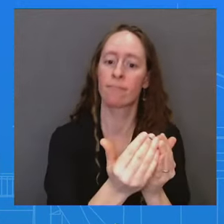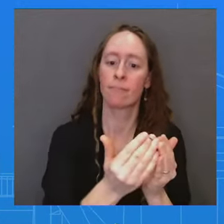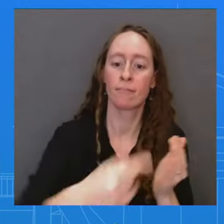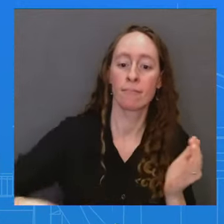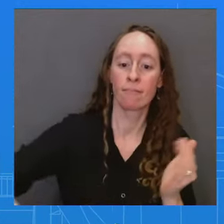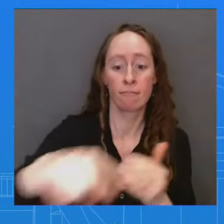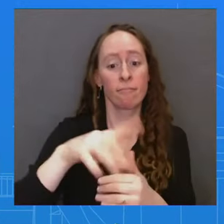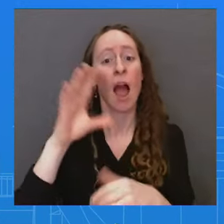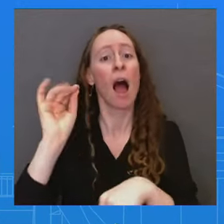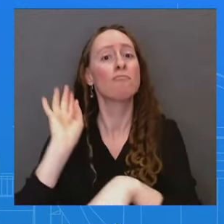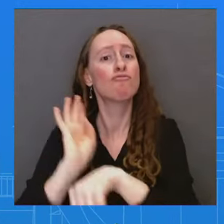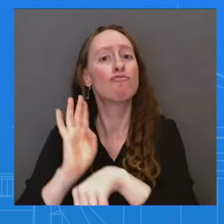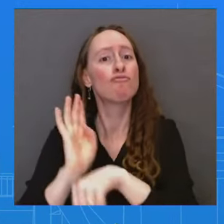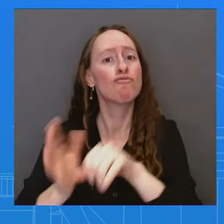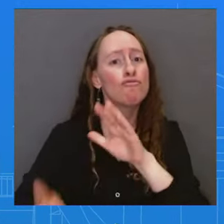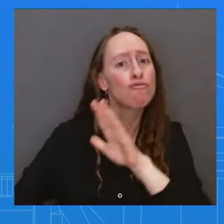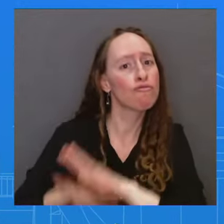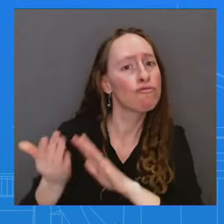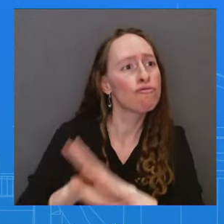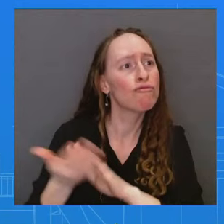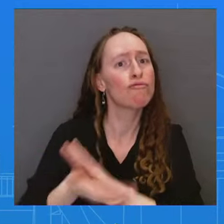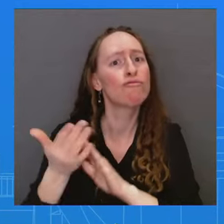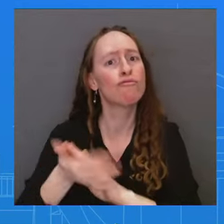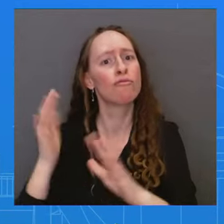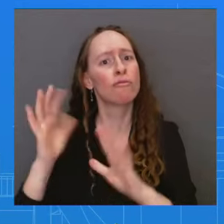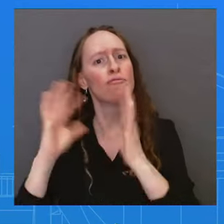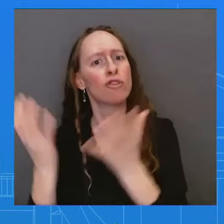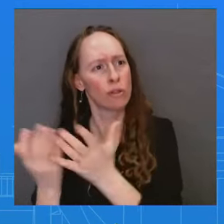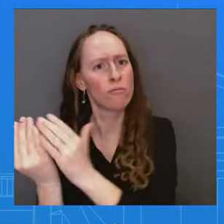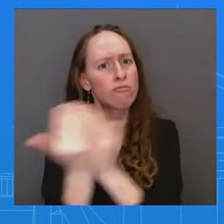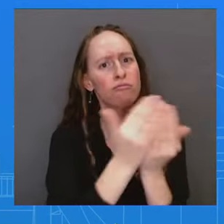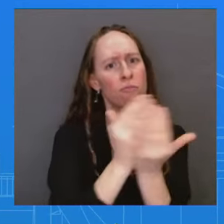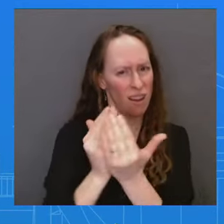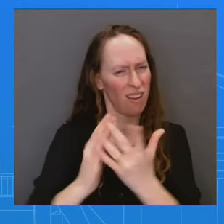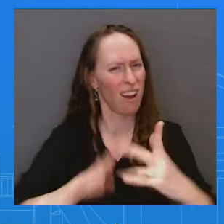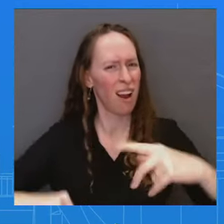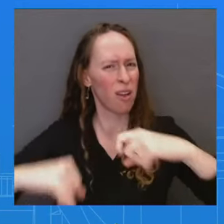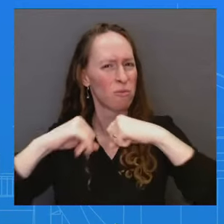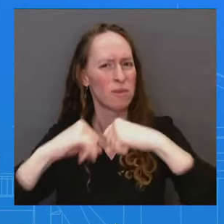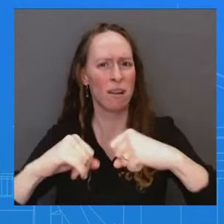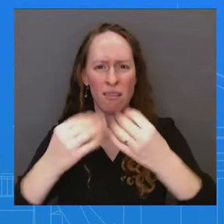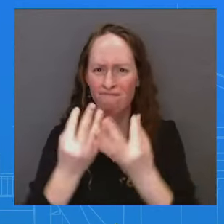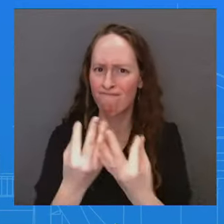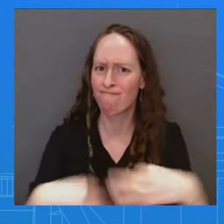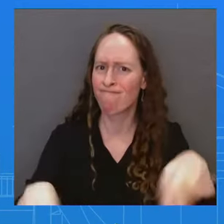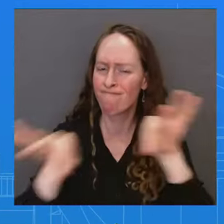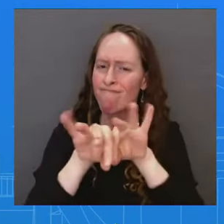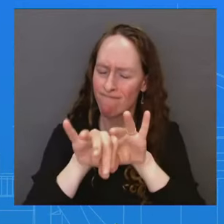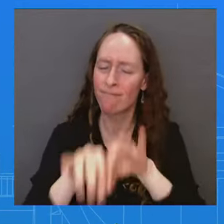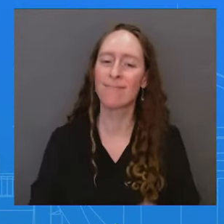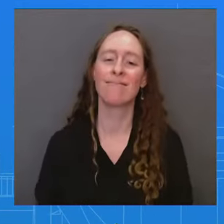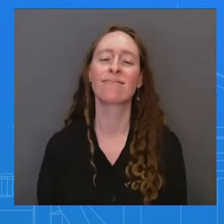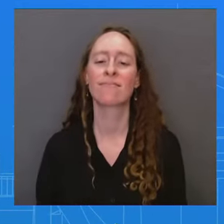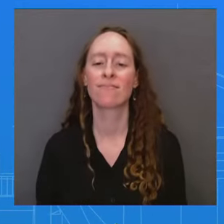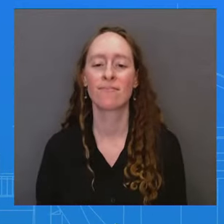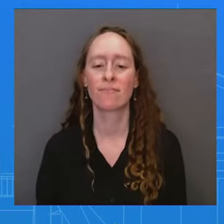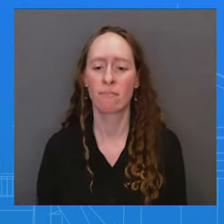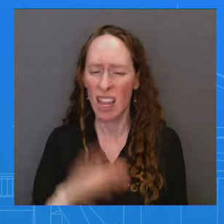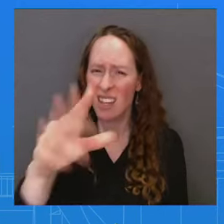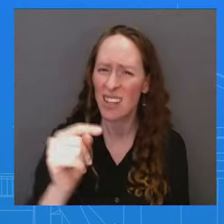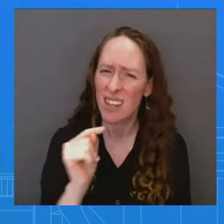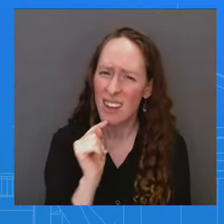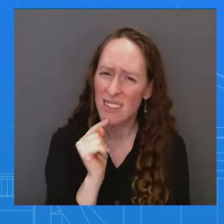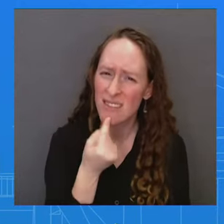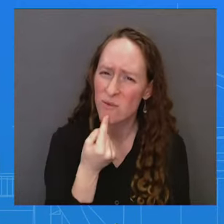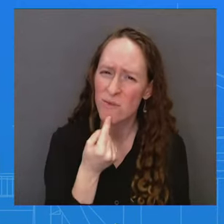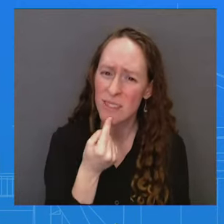Lael Brenard here about how important that waterway is. It is. It's vital. And we take those responsibilities seriously. I would add that we're not the only one. Other nations are